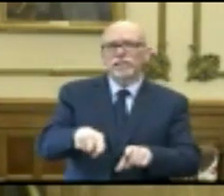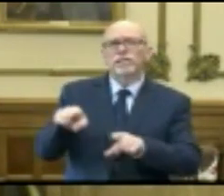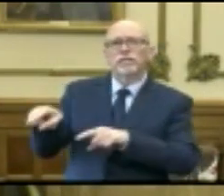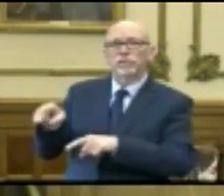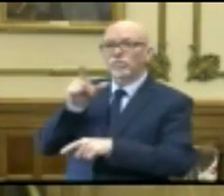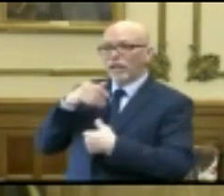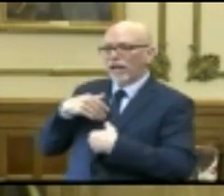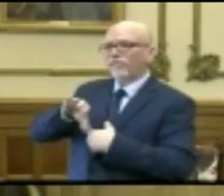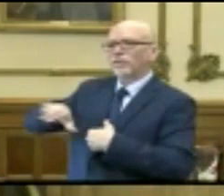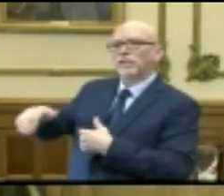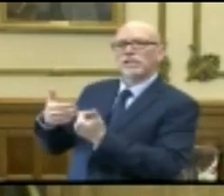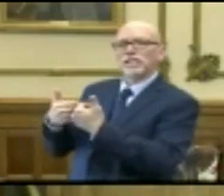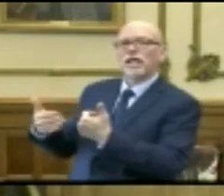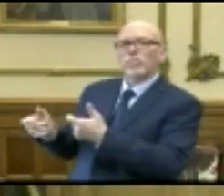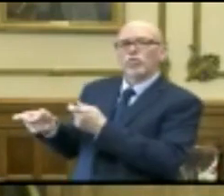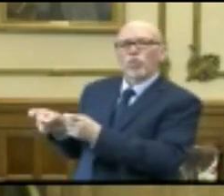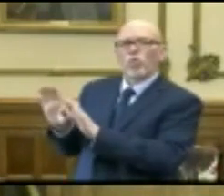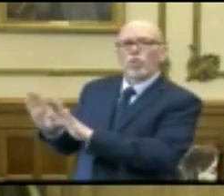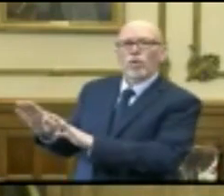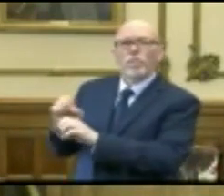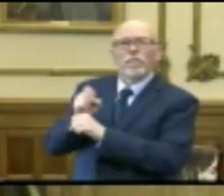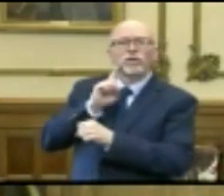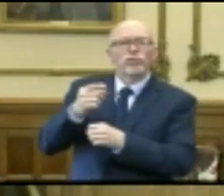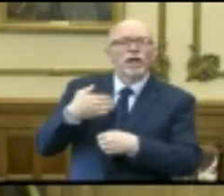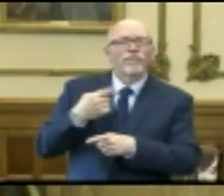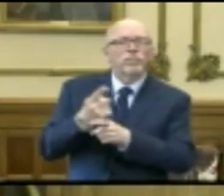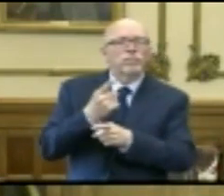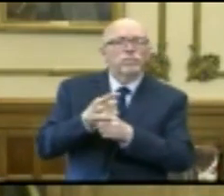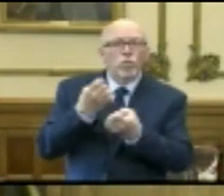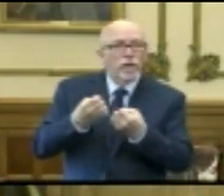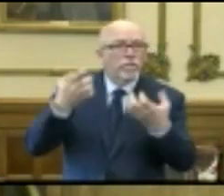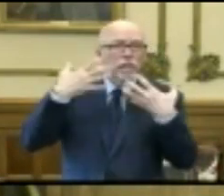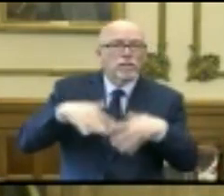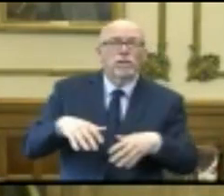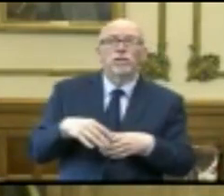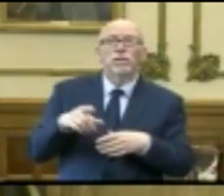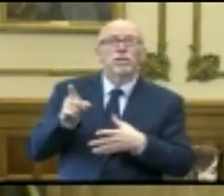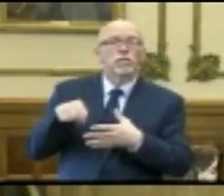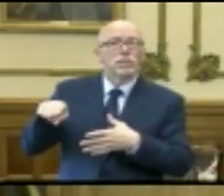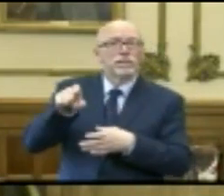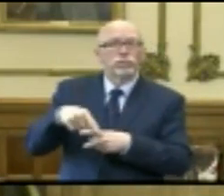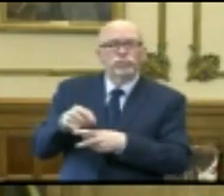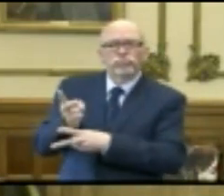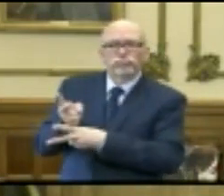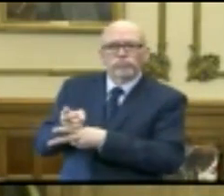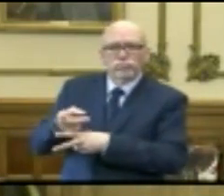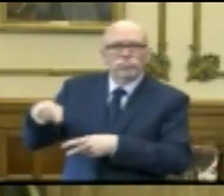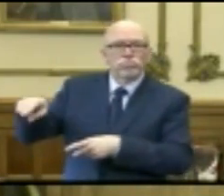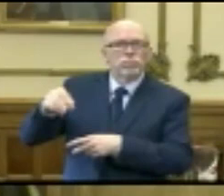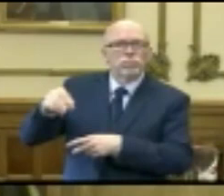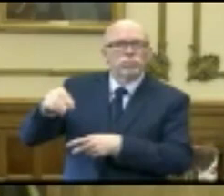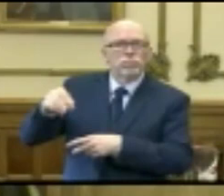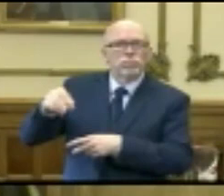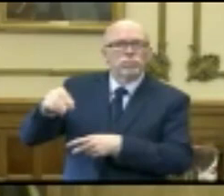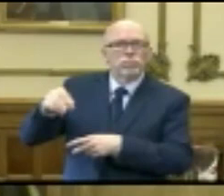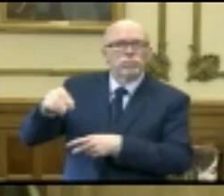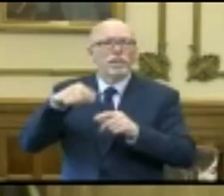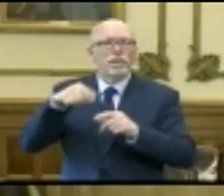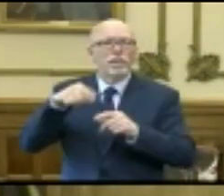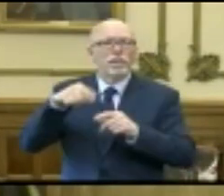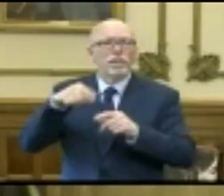infection control, to make sure that they have the amount of personal protective equipment that they need to not only protect the employees, but